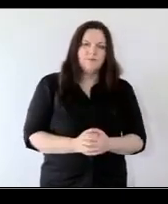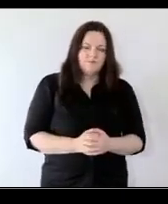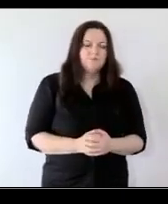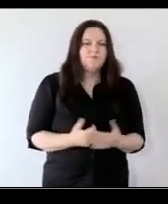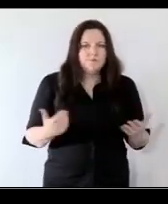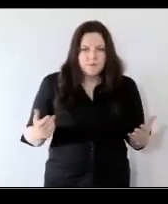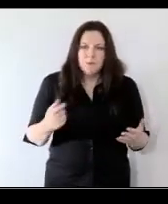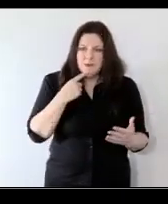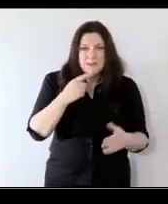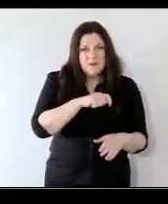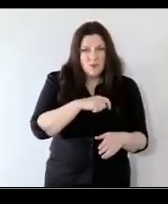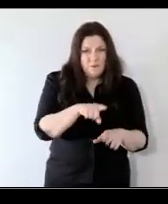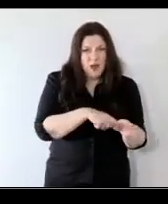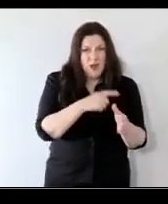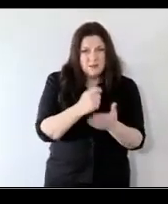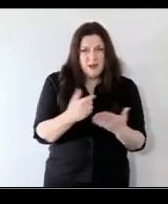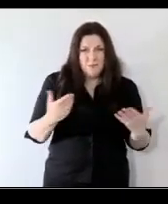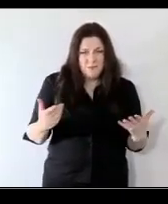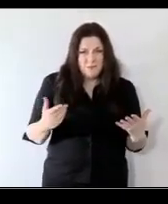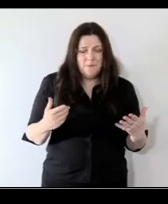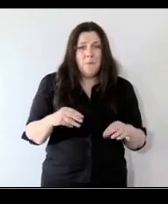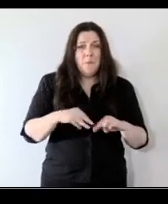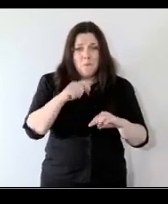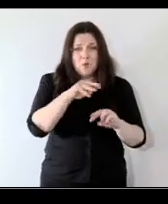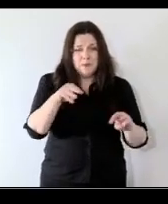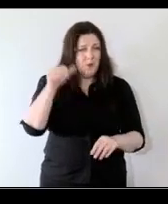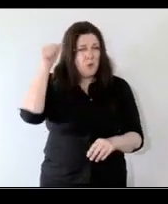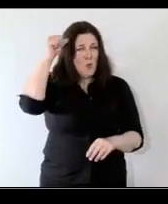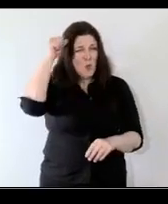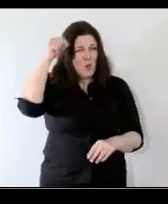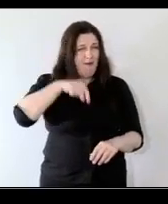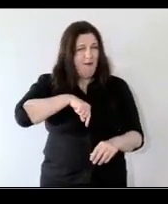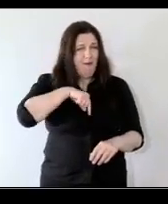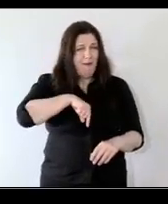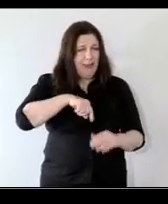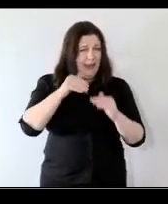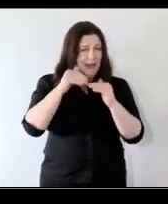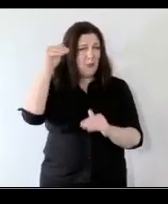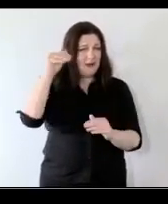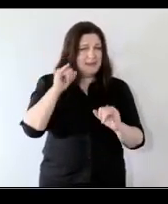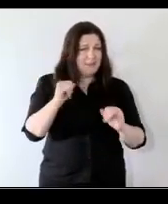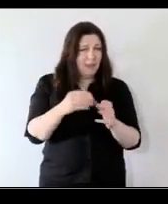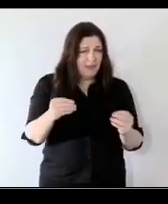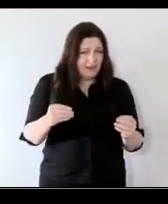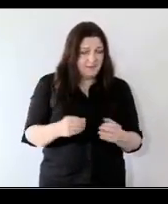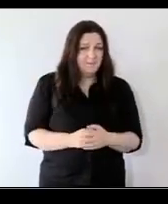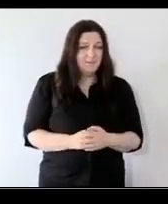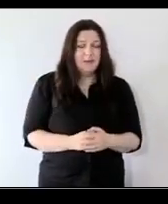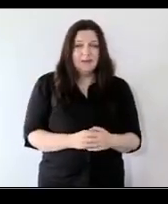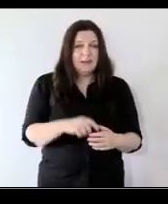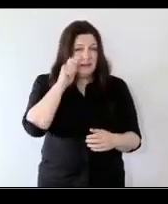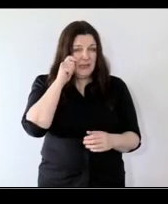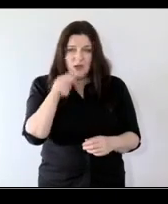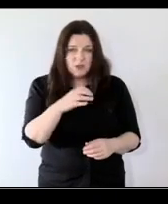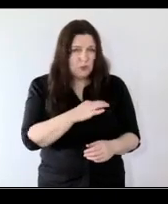you know that's it's been true for a long time that most people's intuition is that inequality is a bad thing they think it's